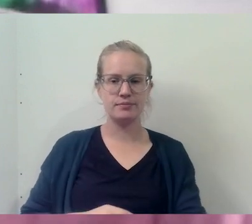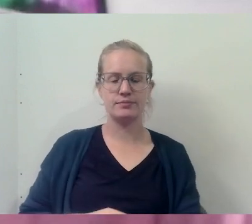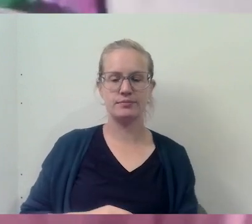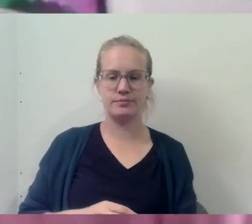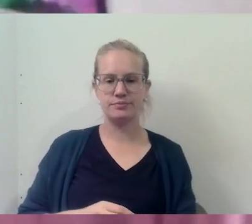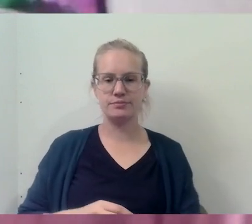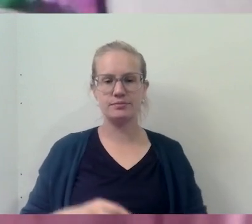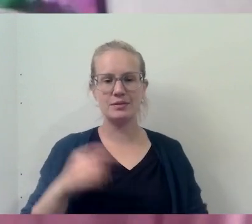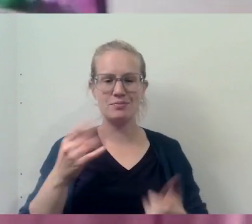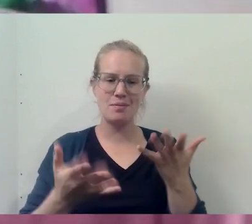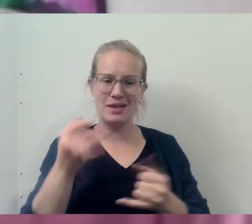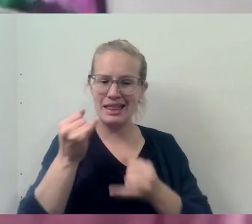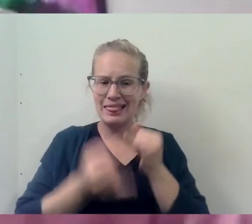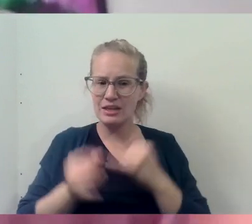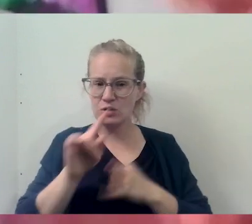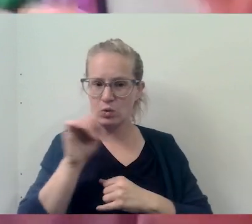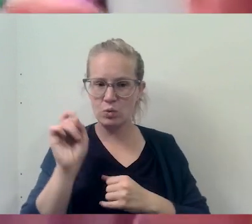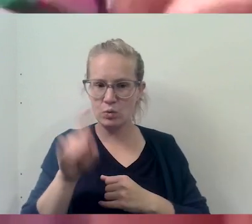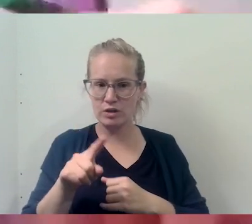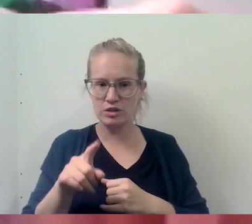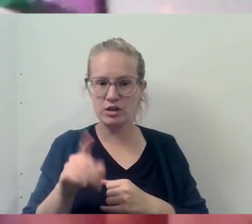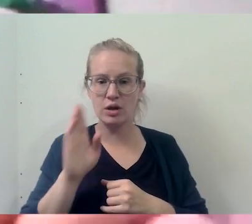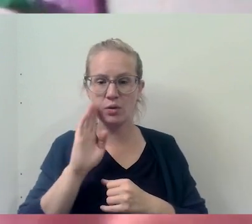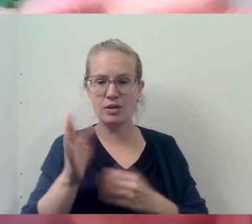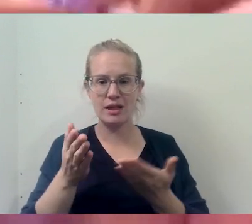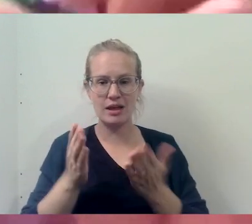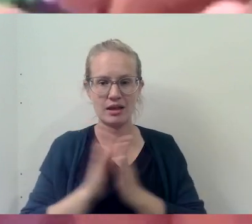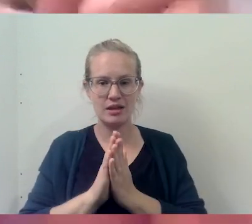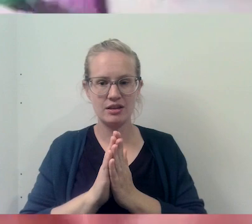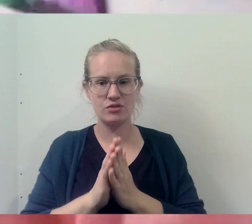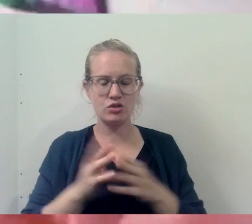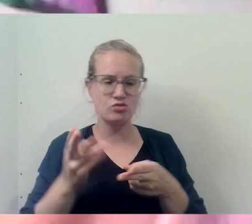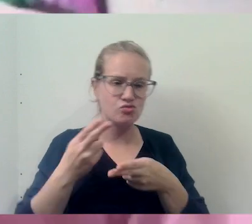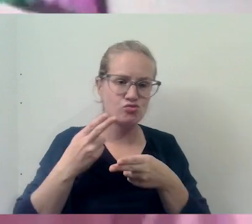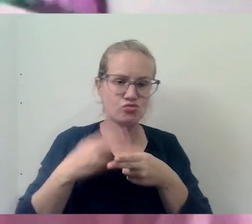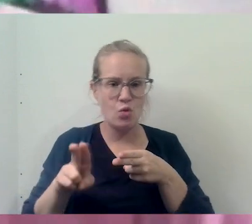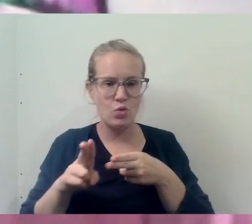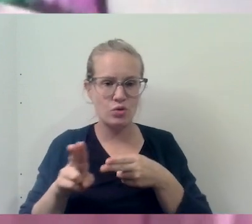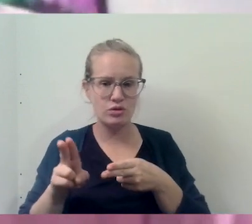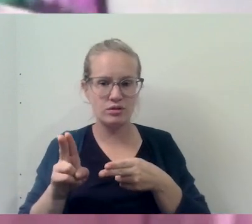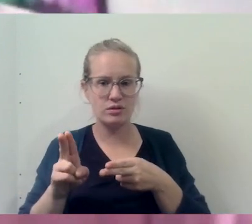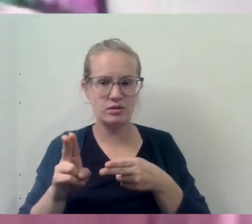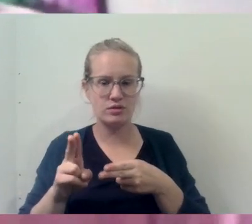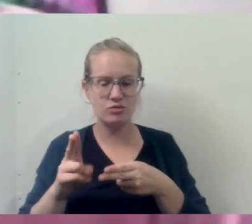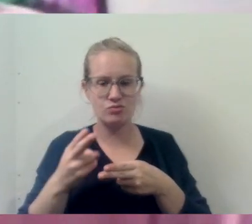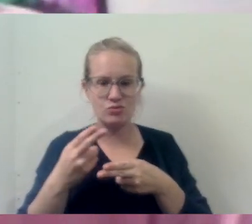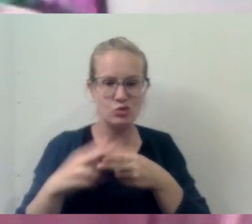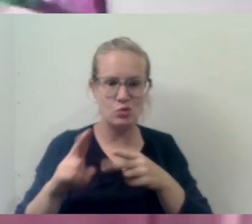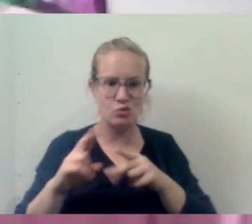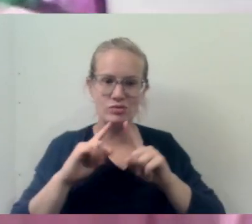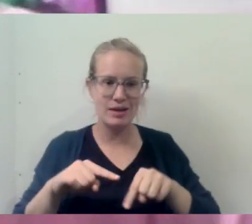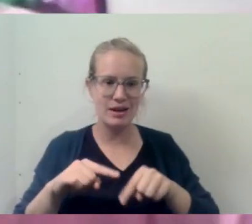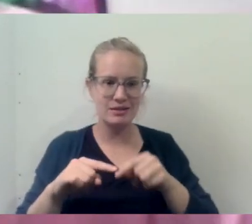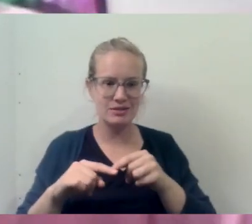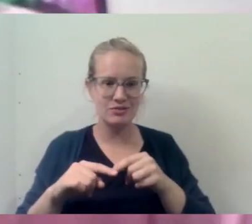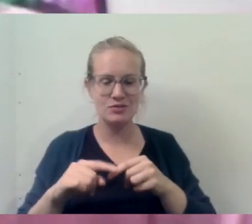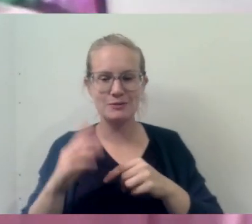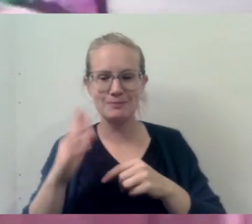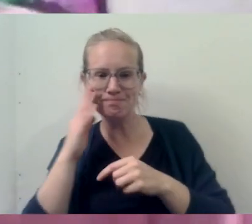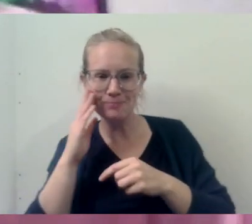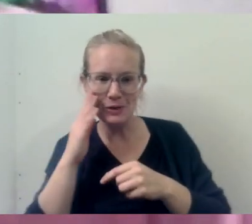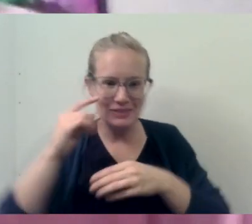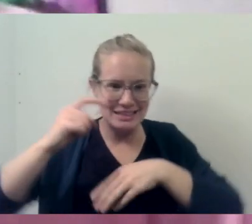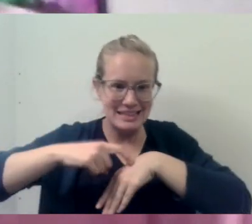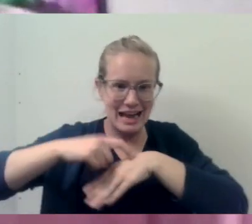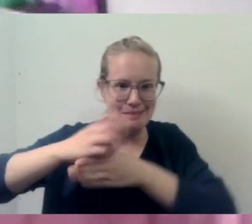this is probably our last question and I'm going to ask for a, a briefer, uh, briefer response to be mindful